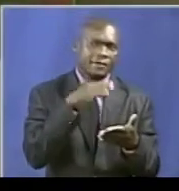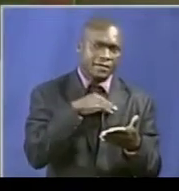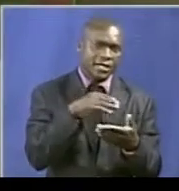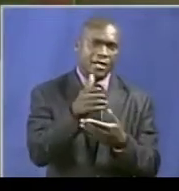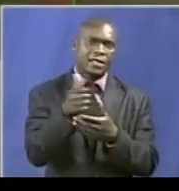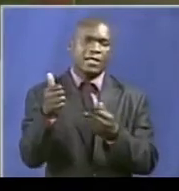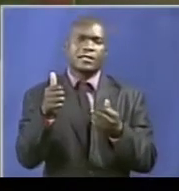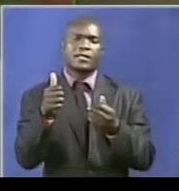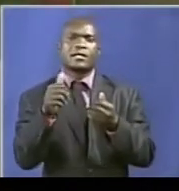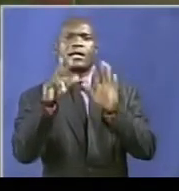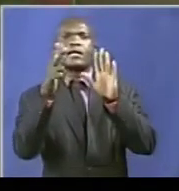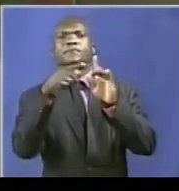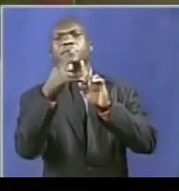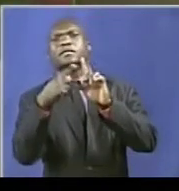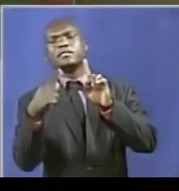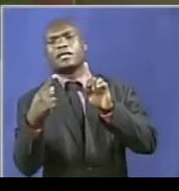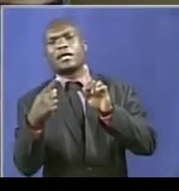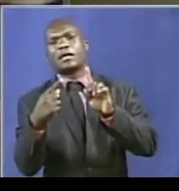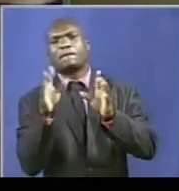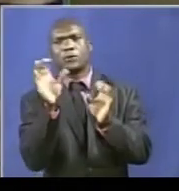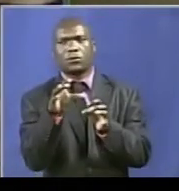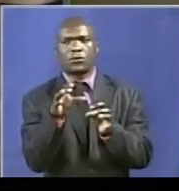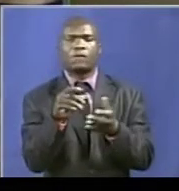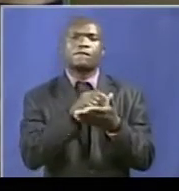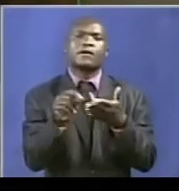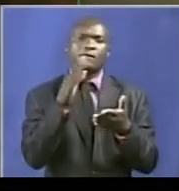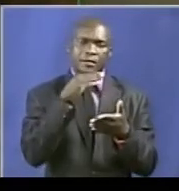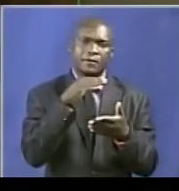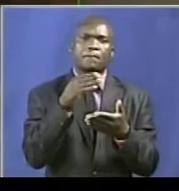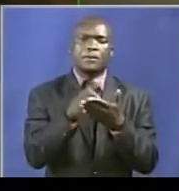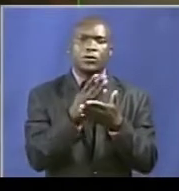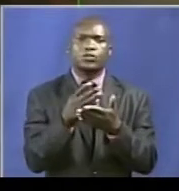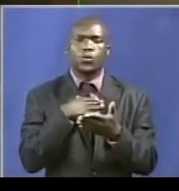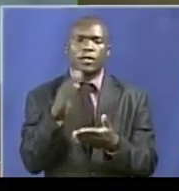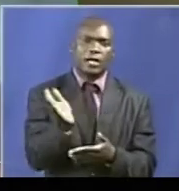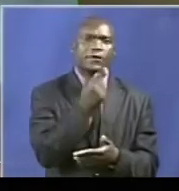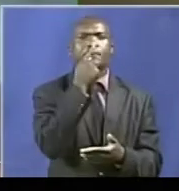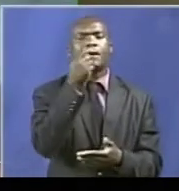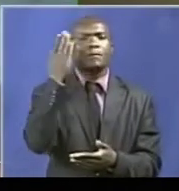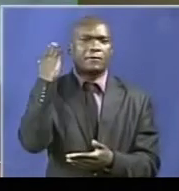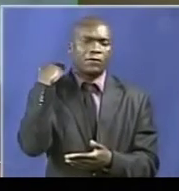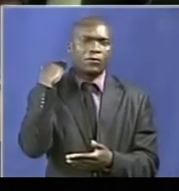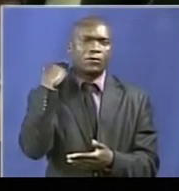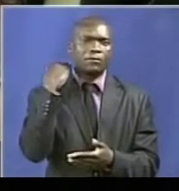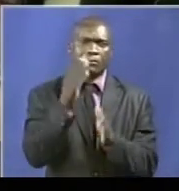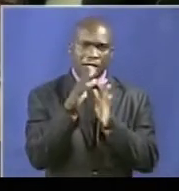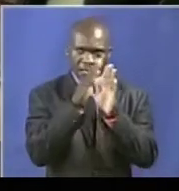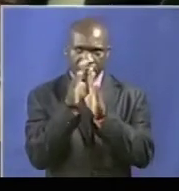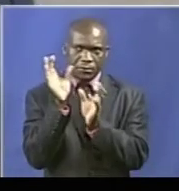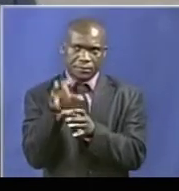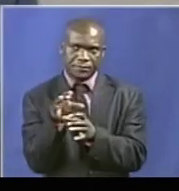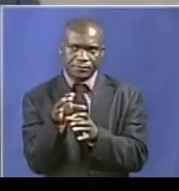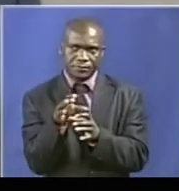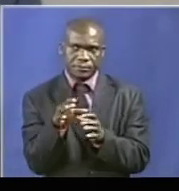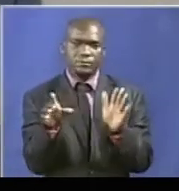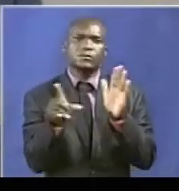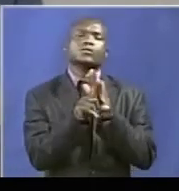cabinet ministers and a deputy who were linked to a plot to illegally ouster President Mugabe from power. Legal experts